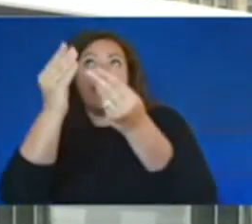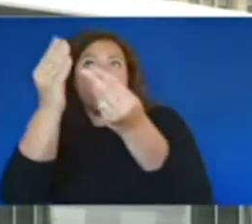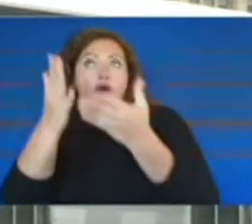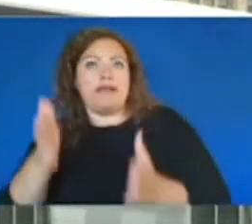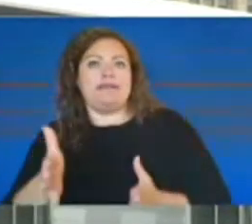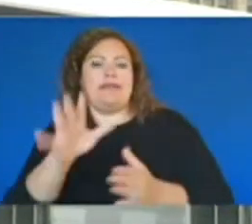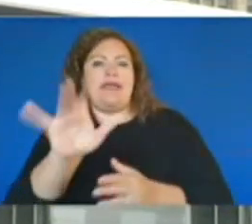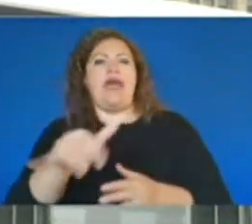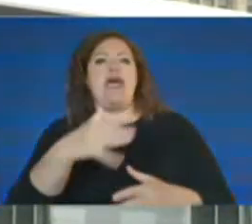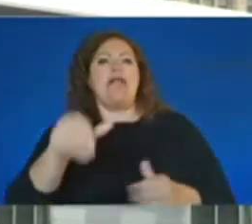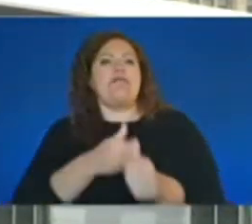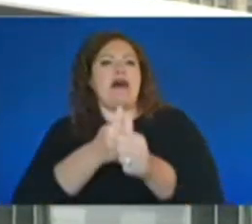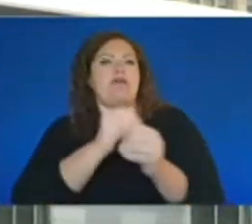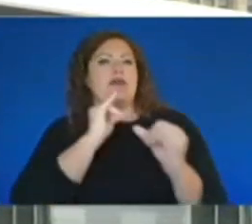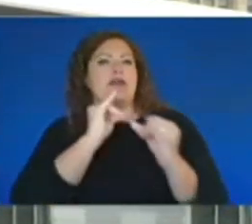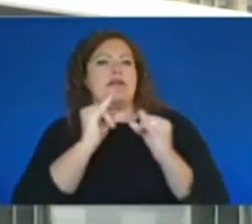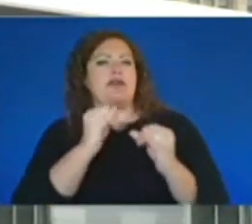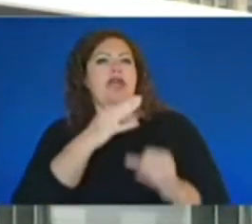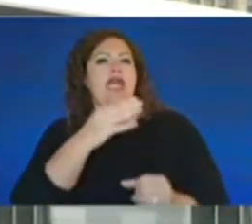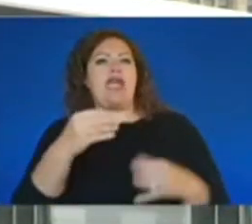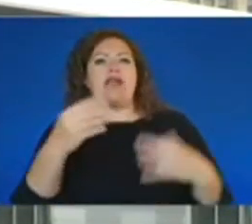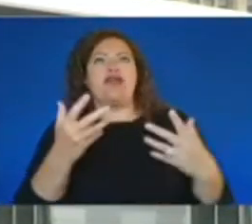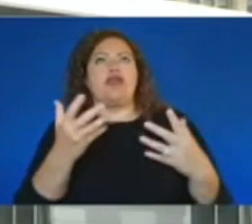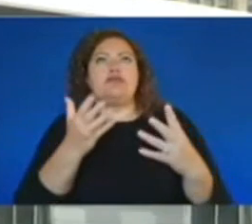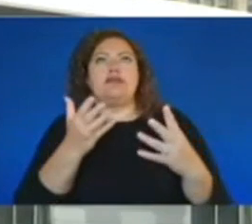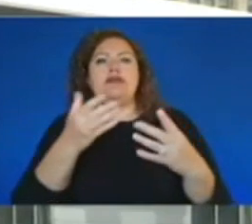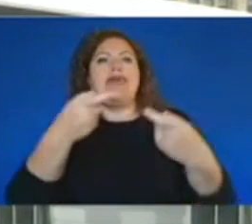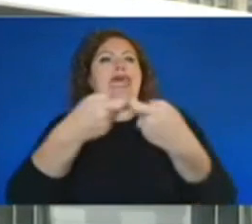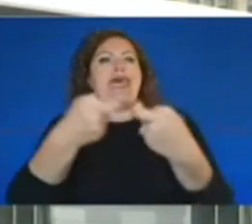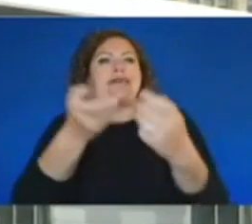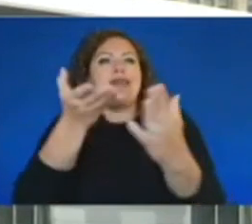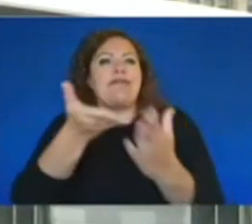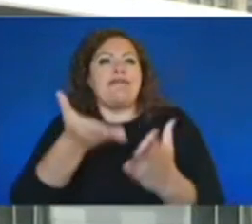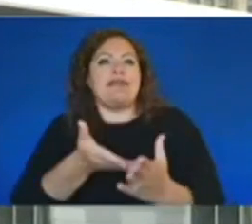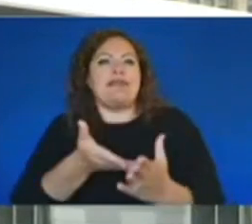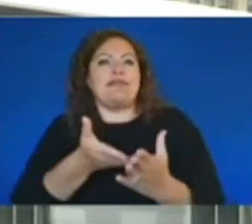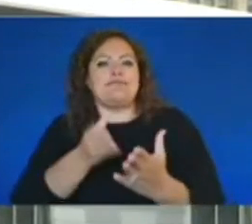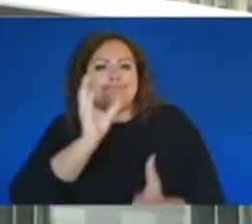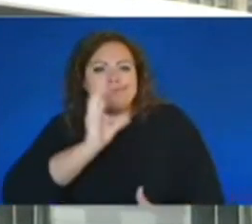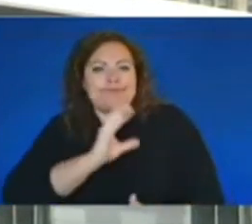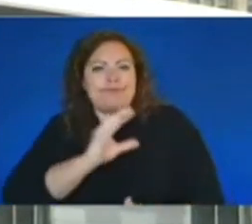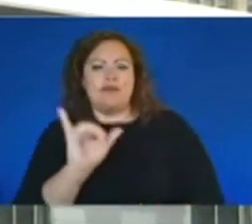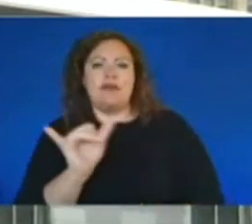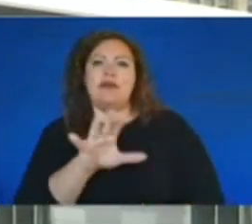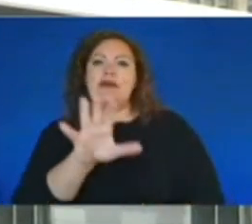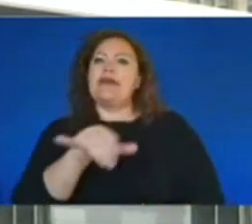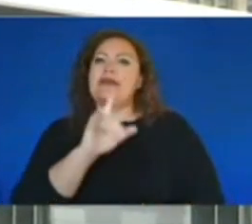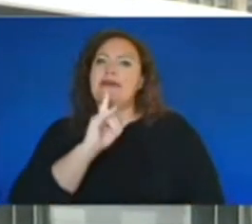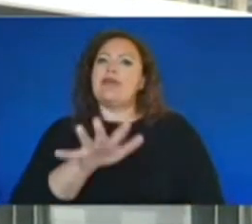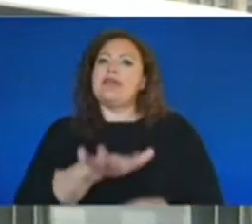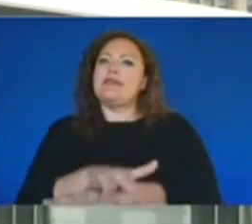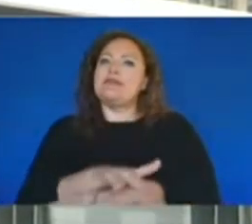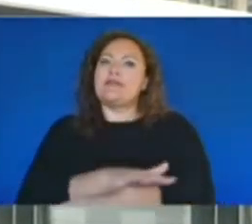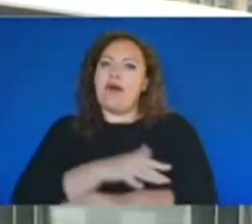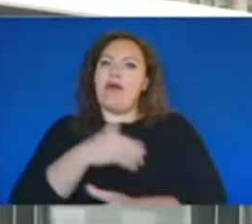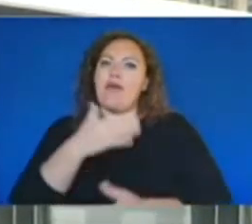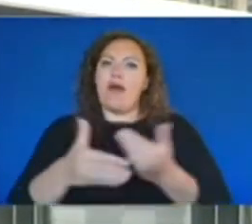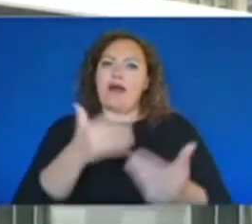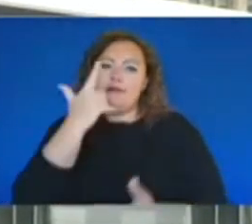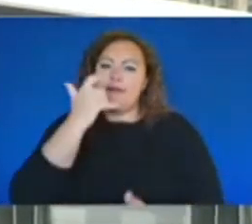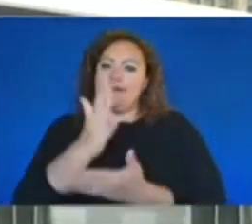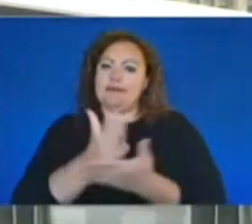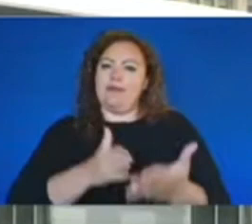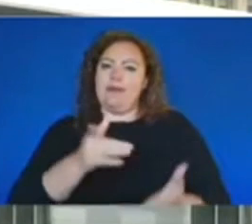interviews, and then going through, you know, any kind of electronic evidence that we might gather. So it's a very slow process because some of this is very nuanced, very